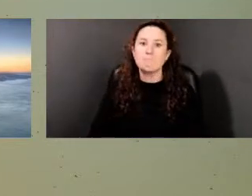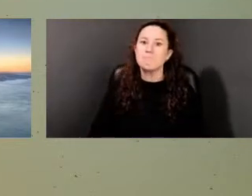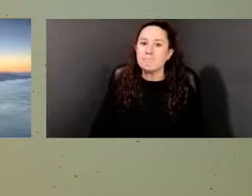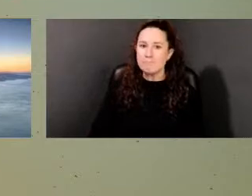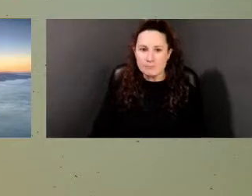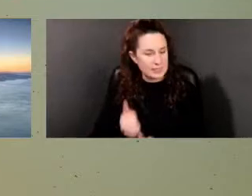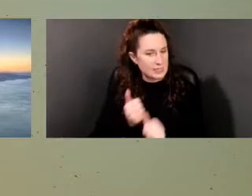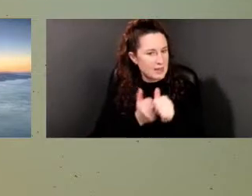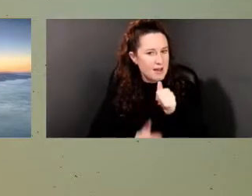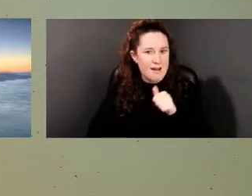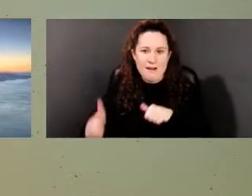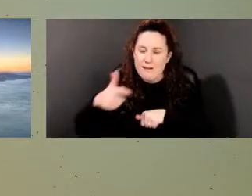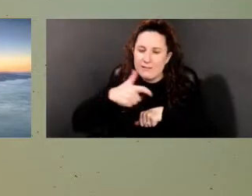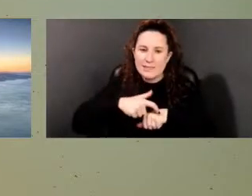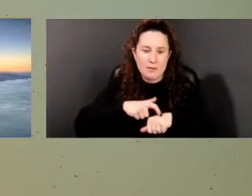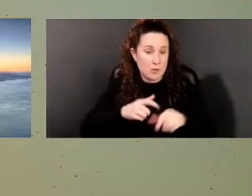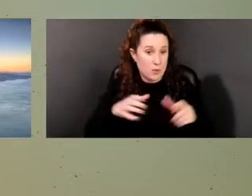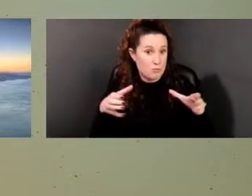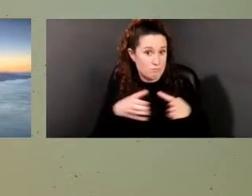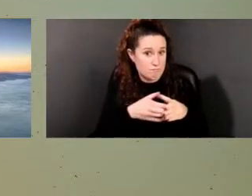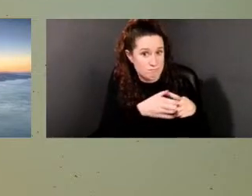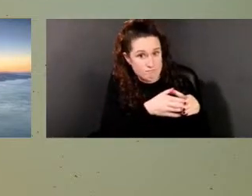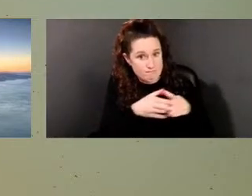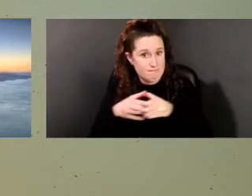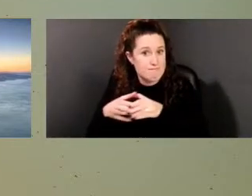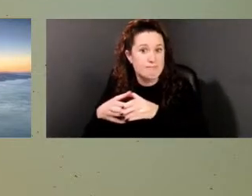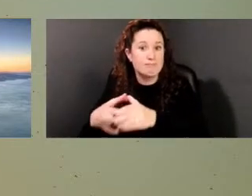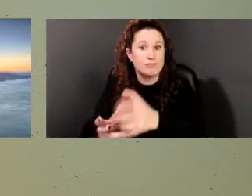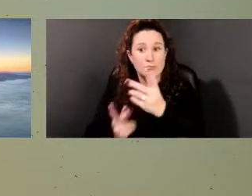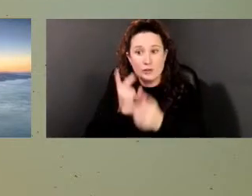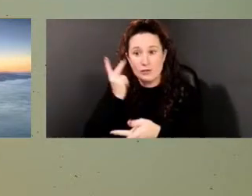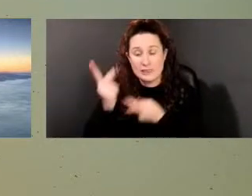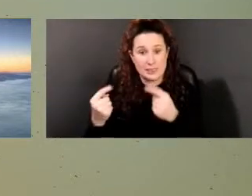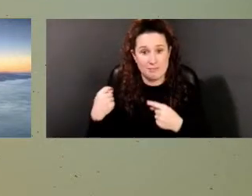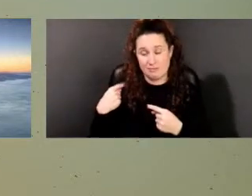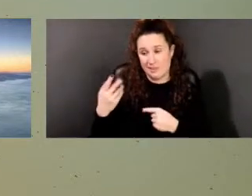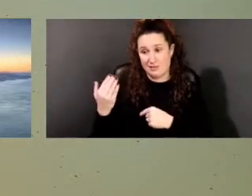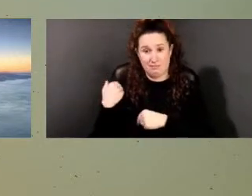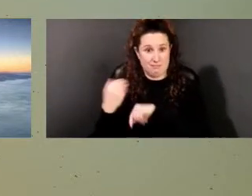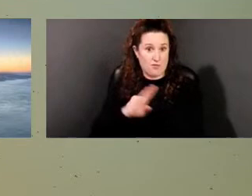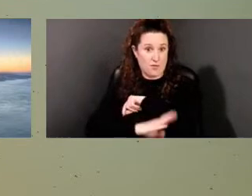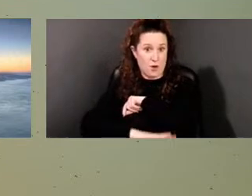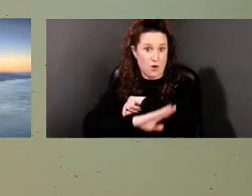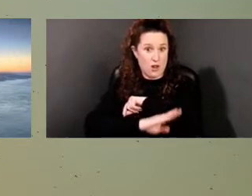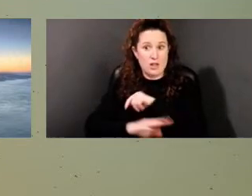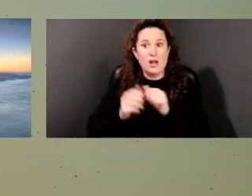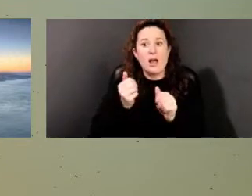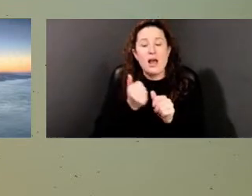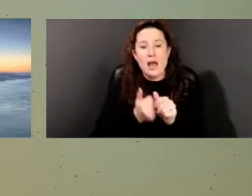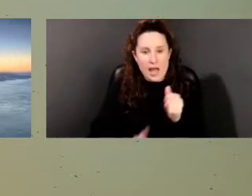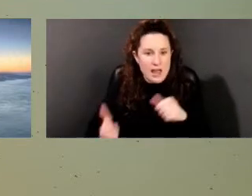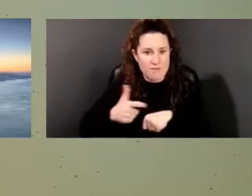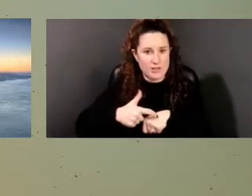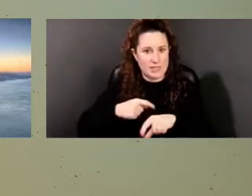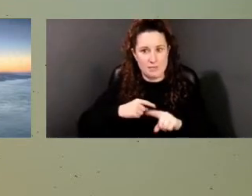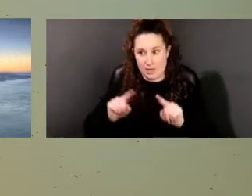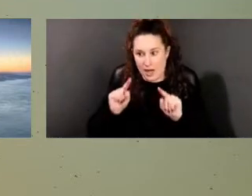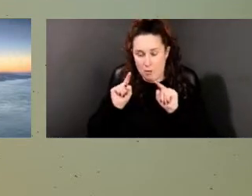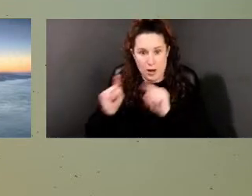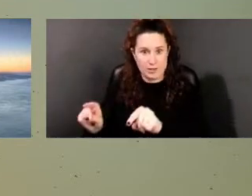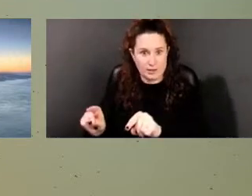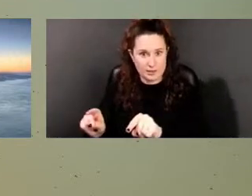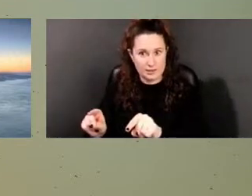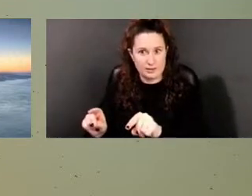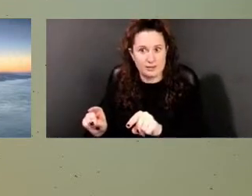visitations out to the burial ground this past fall, every time we visited, it brought home